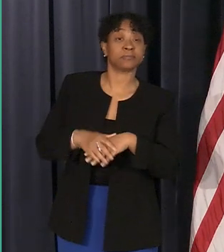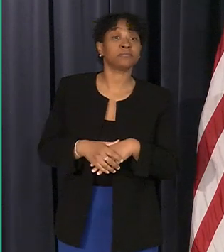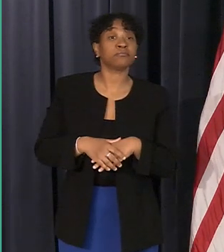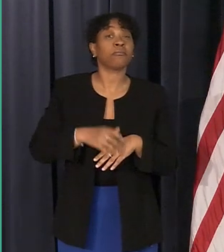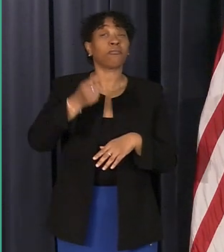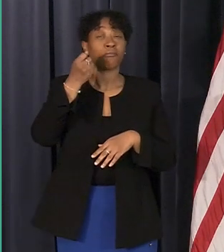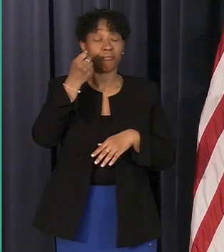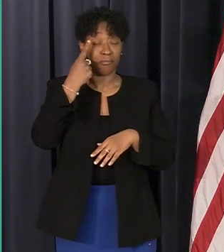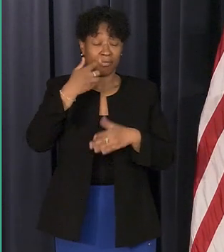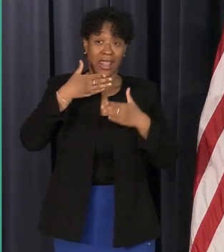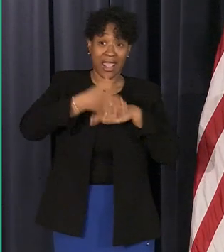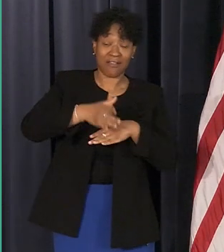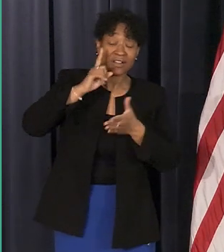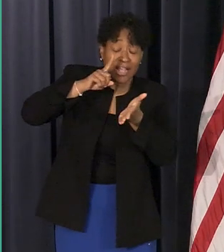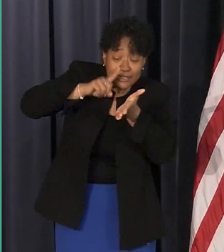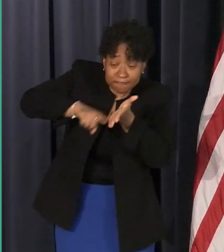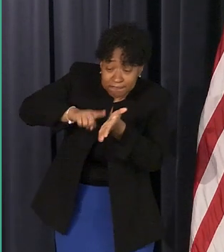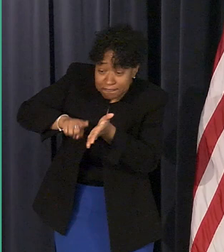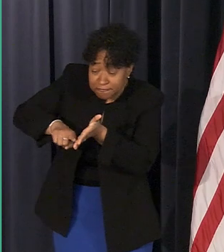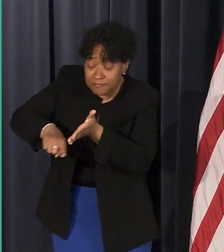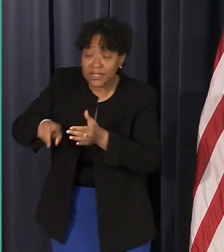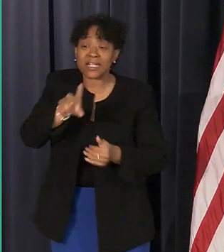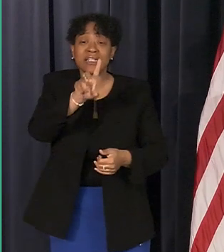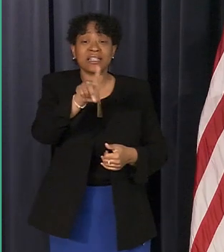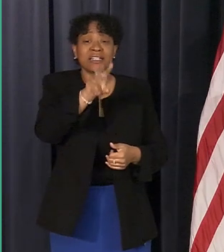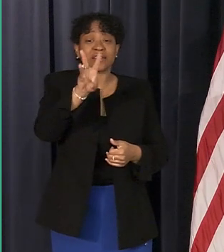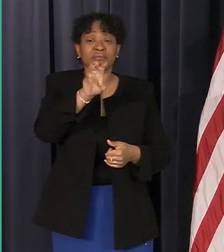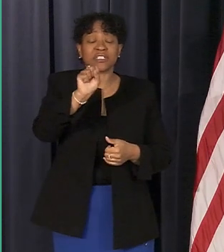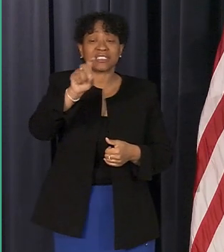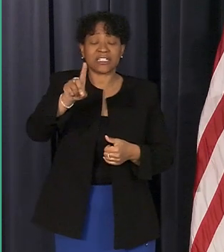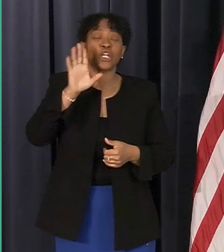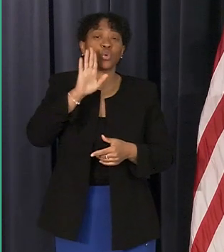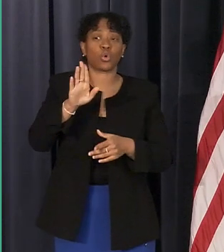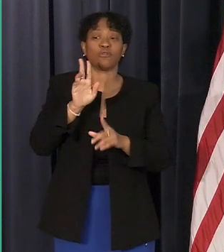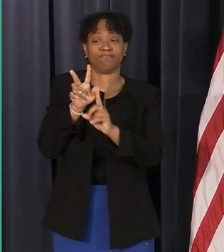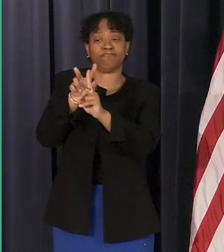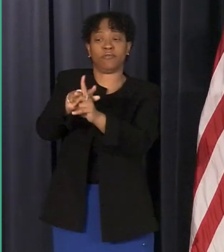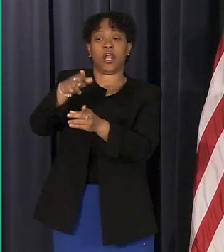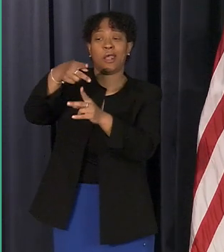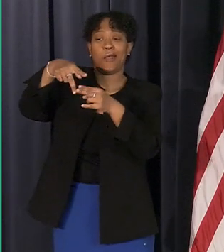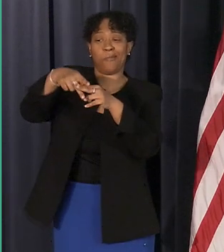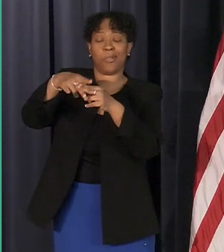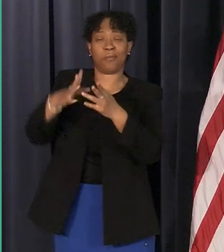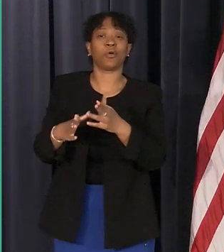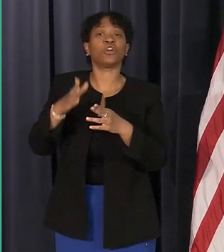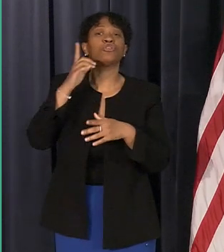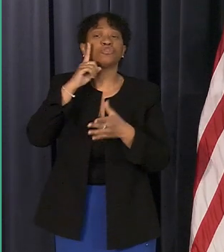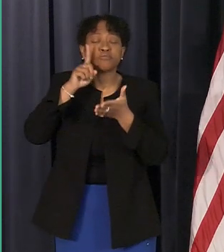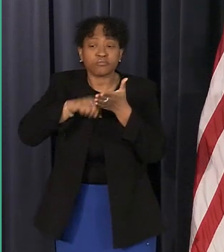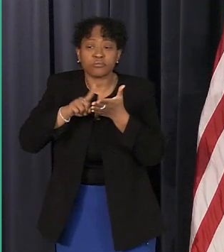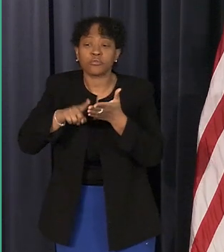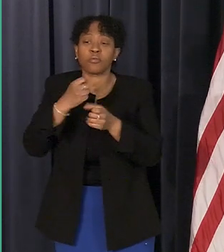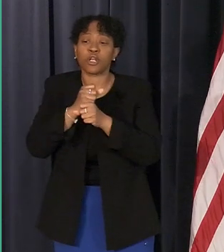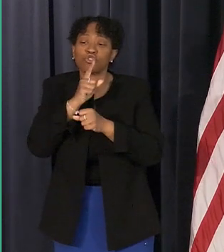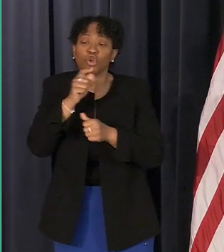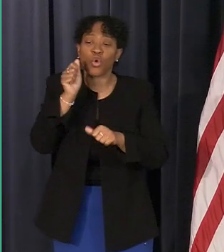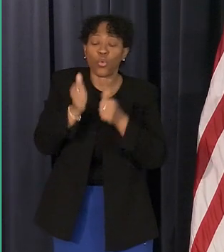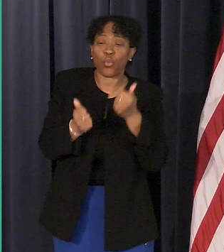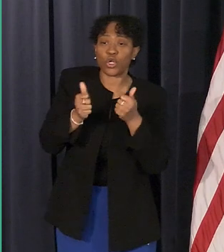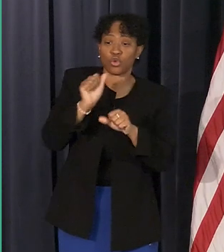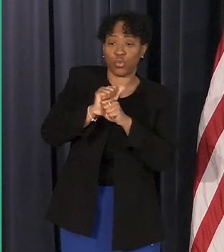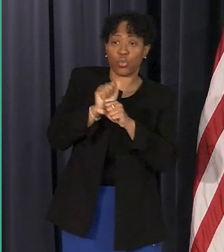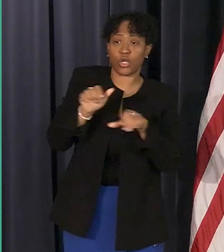successful inspection dwsd assigns a plumber will visit to determine the work to be performed then